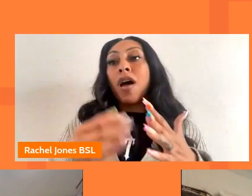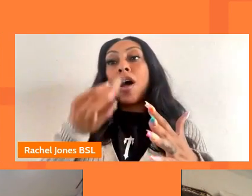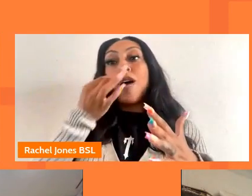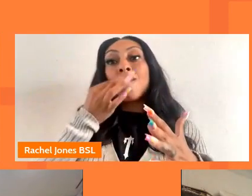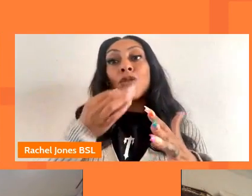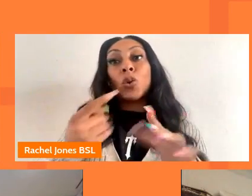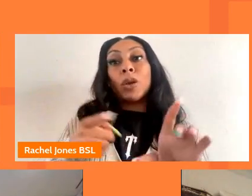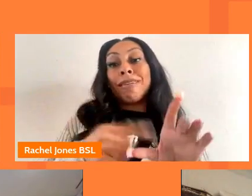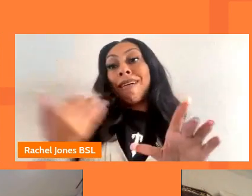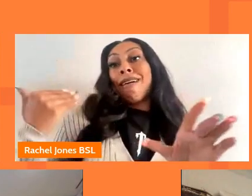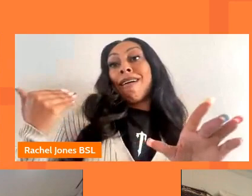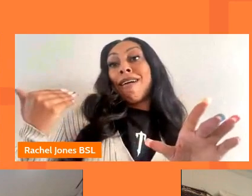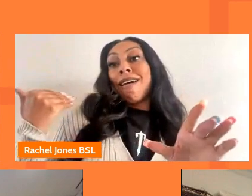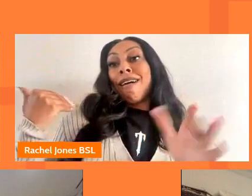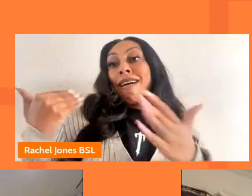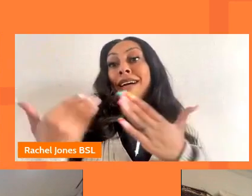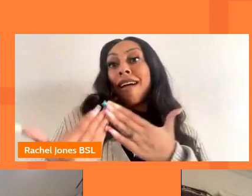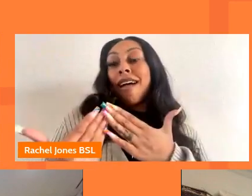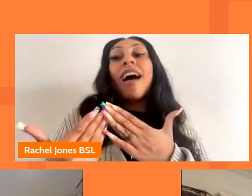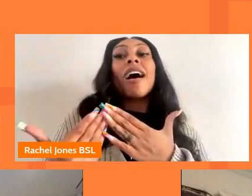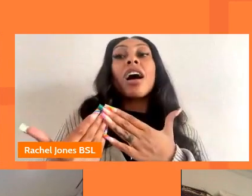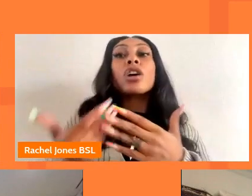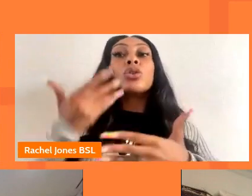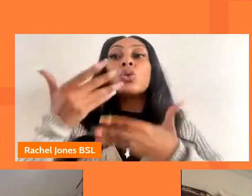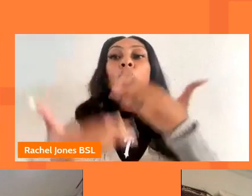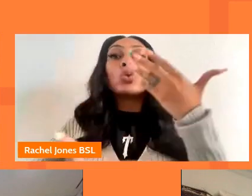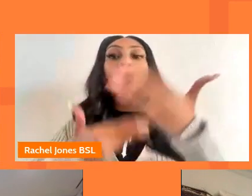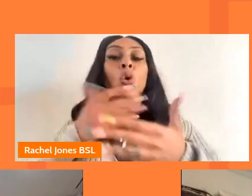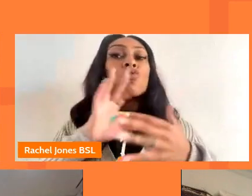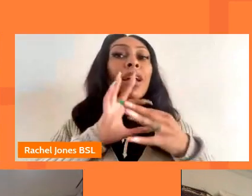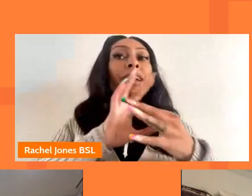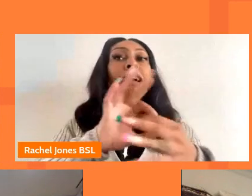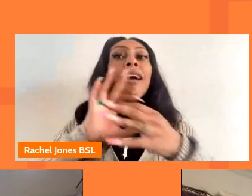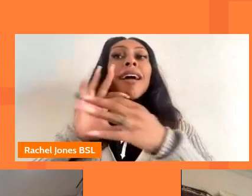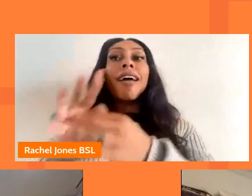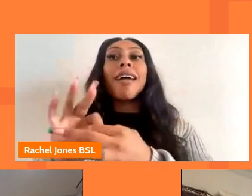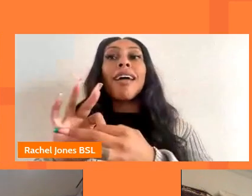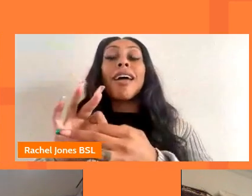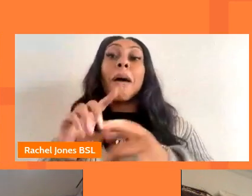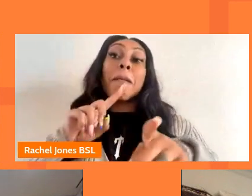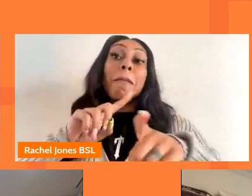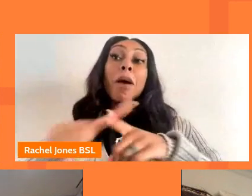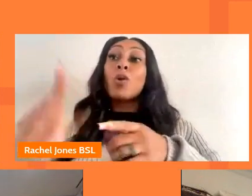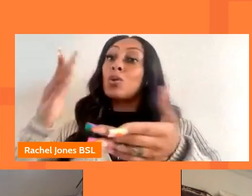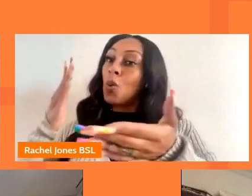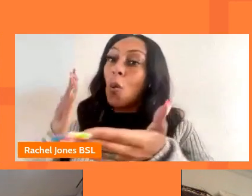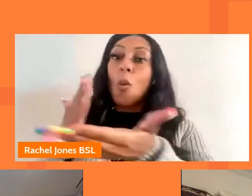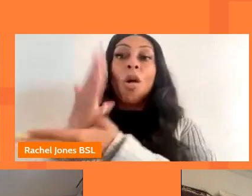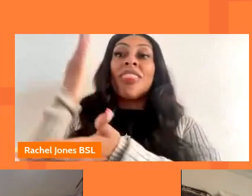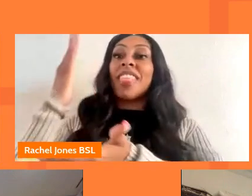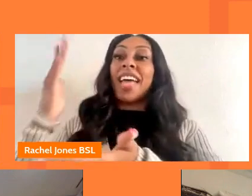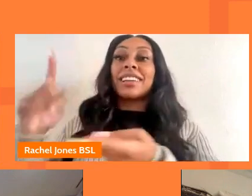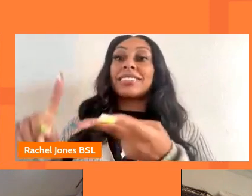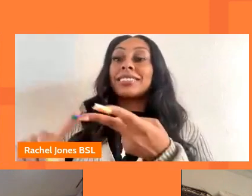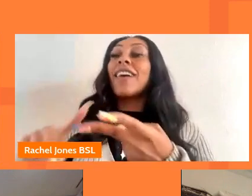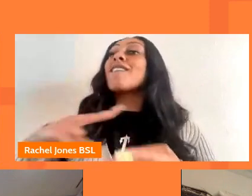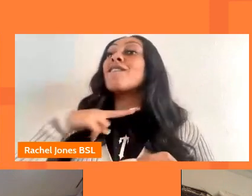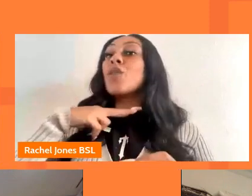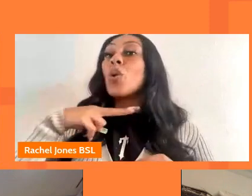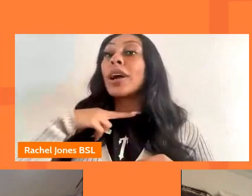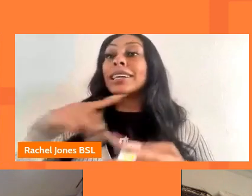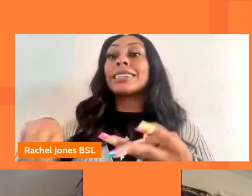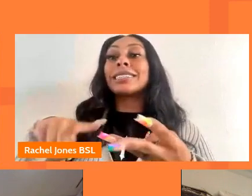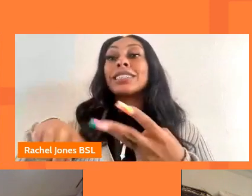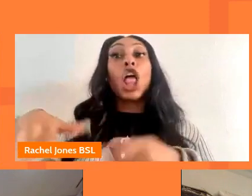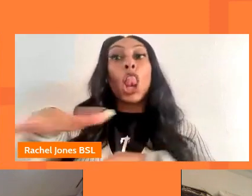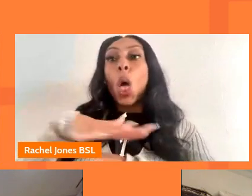um in terms of the stories that have really chimed with people they have been about um authenticity they have been about voice and obviously location is an